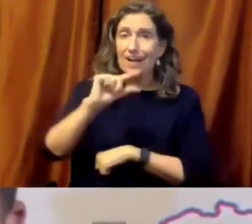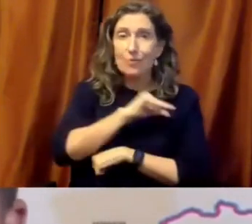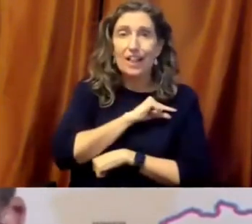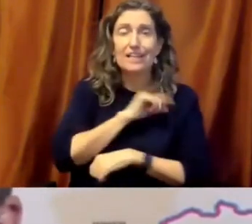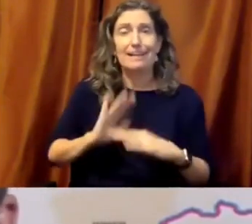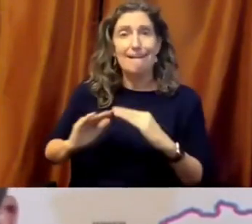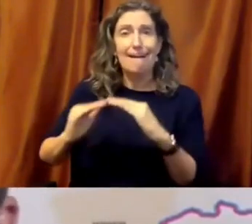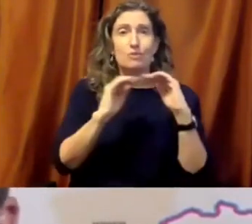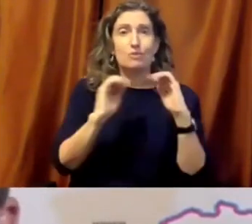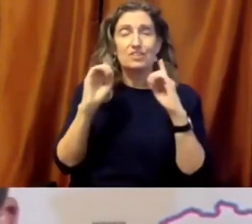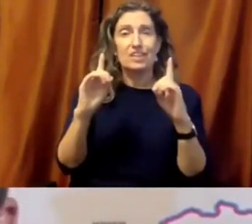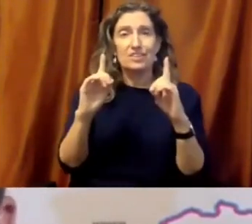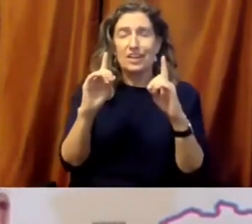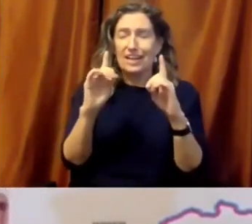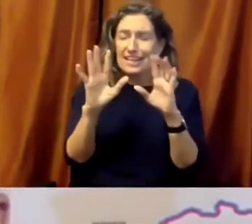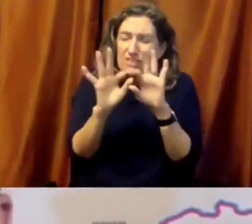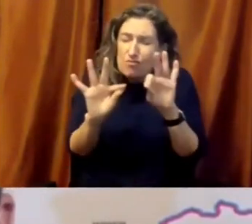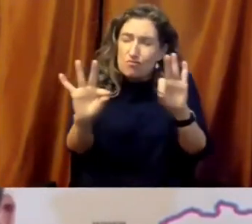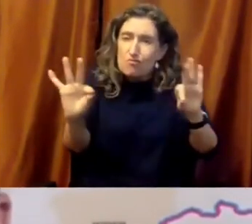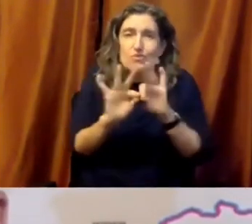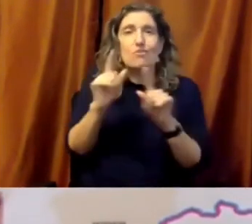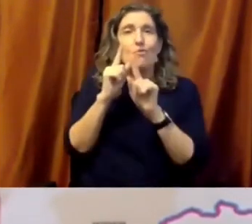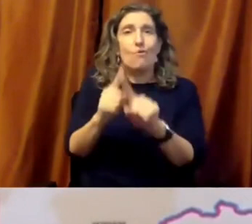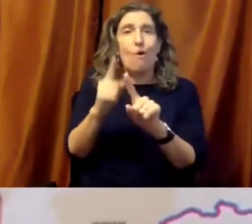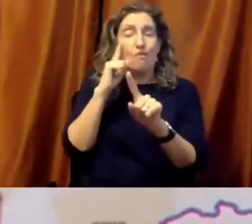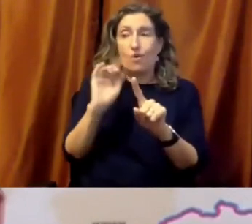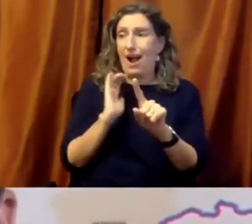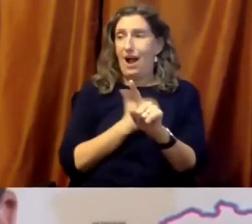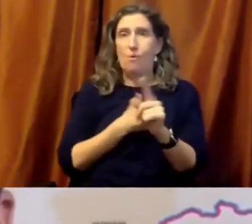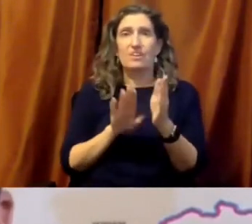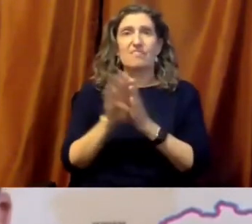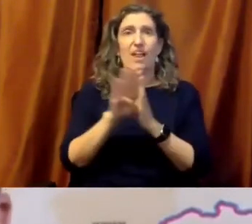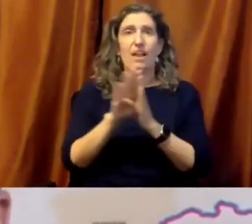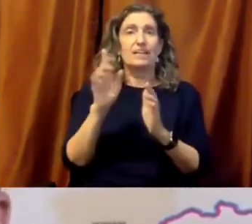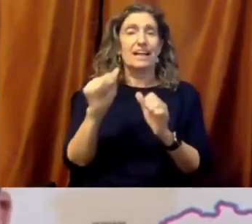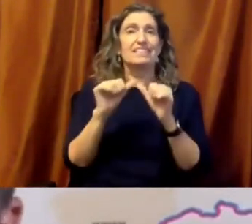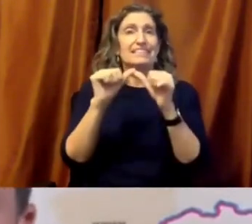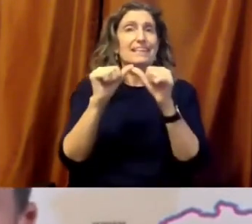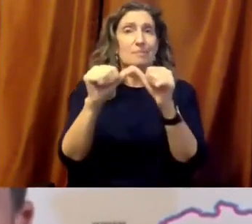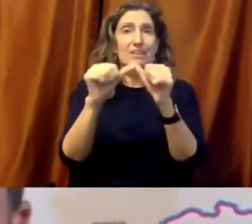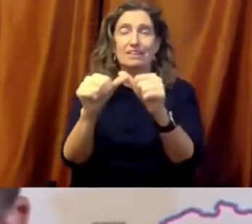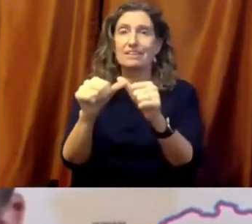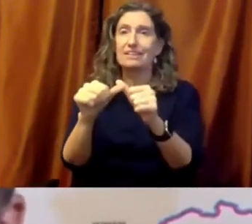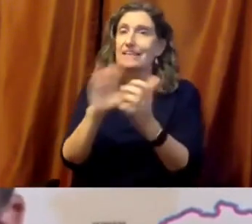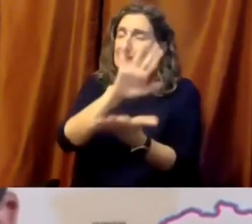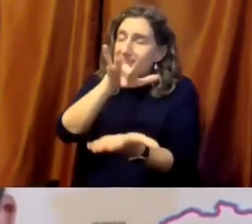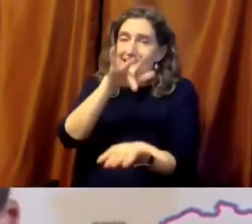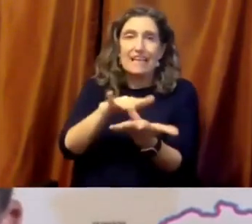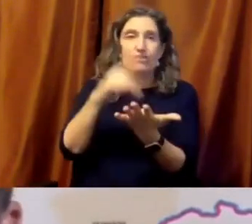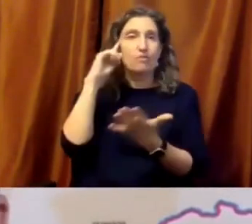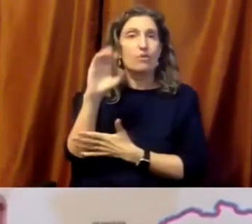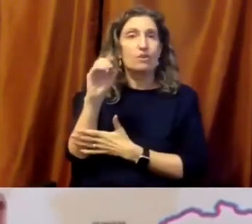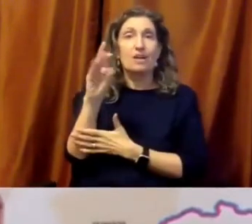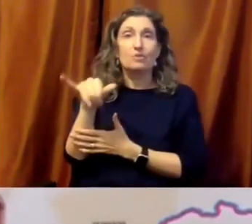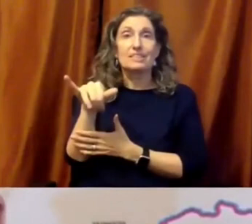essential to democracy, and a linchpin to solving the climate crisis and hunger. Just for starters,